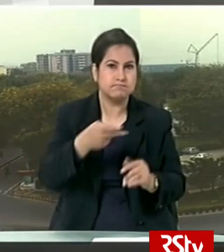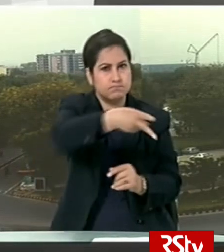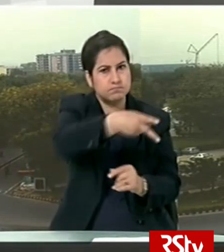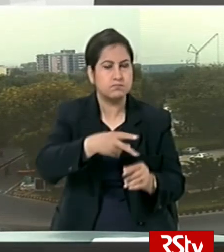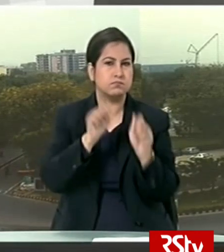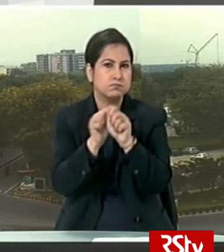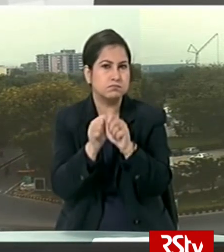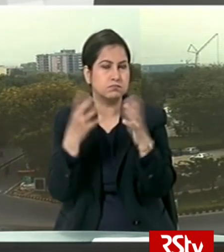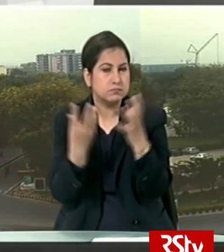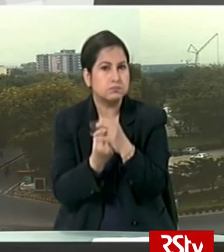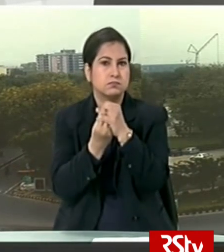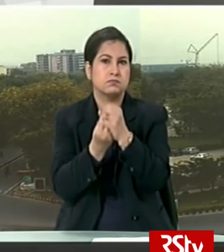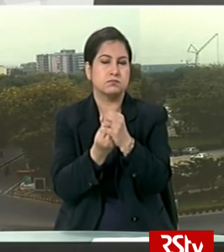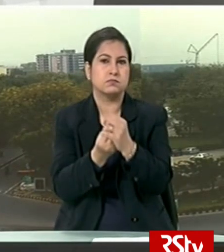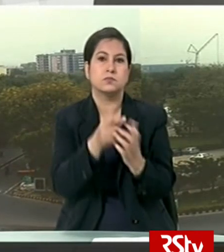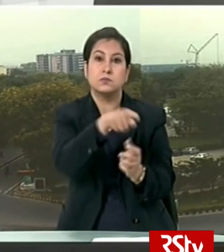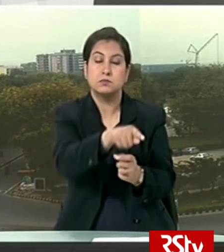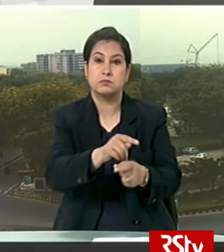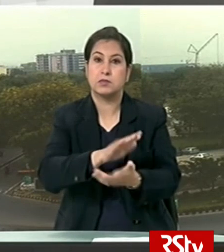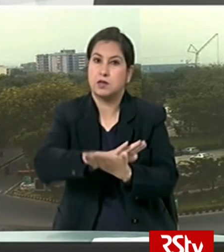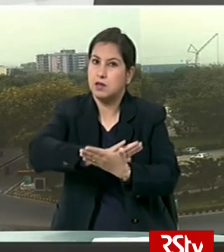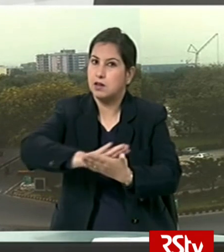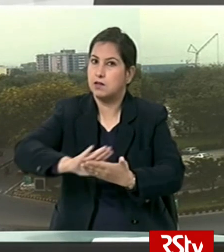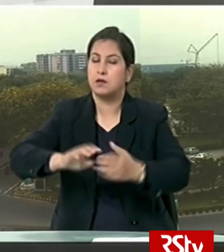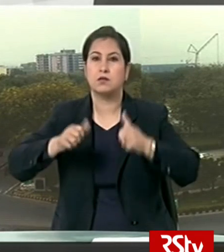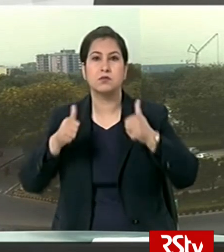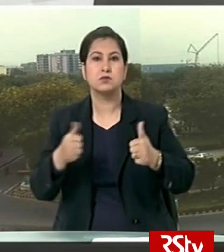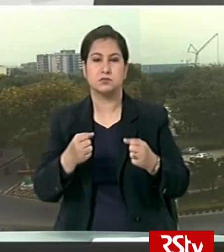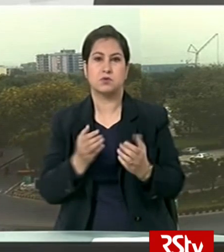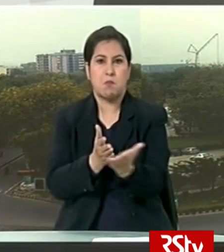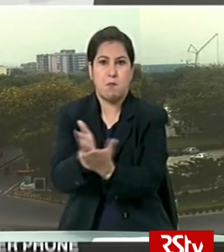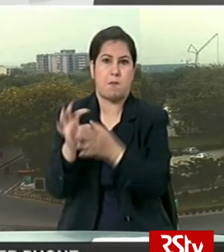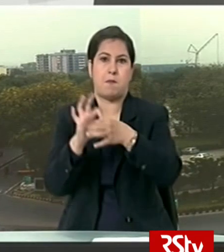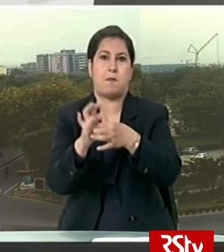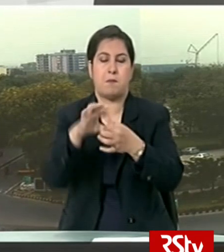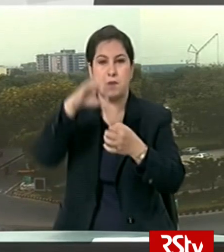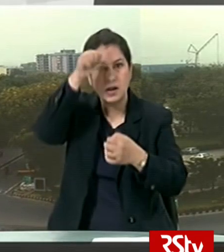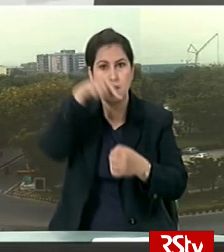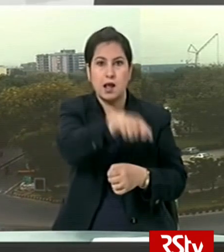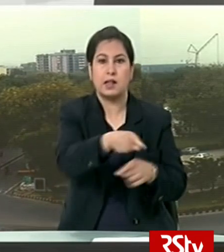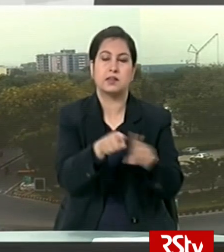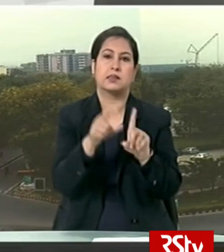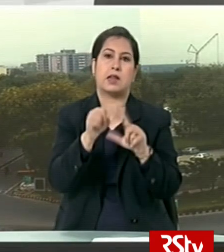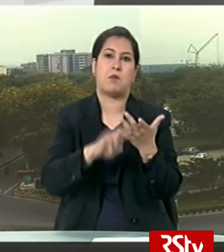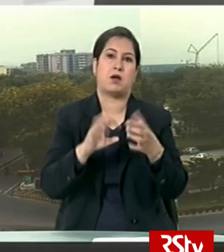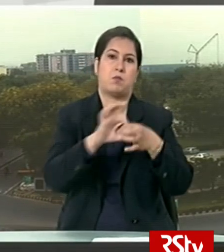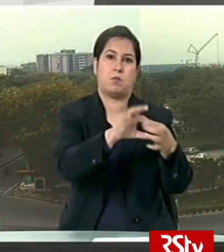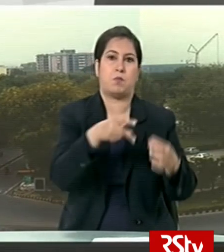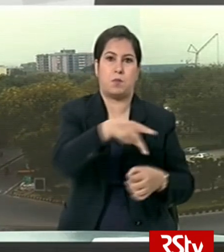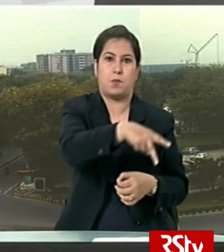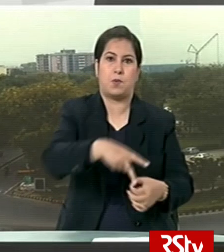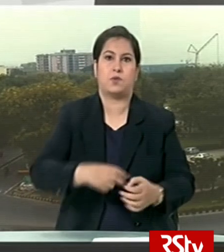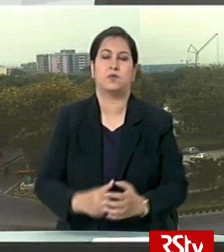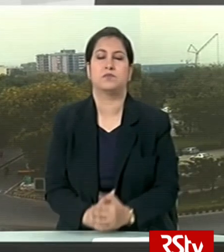themselves to work towards the goal of creating a robust green strategic partnership between India and Denmark